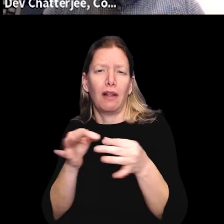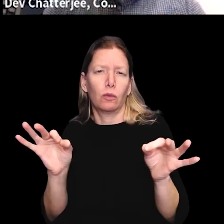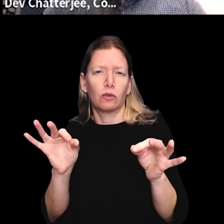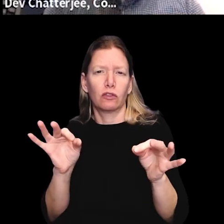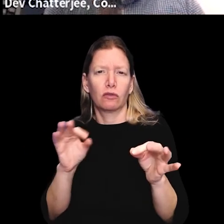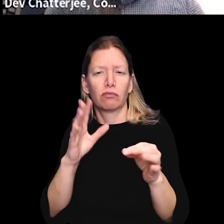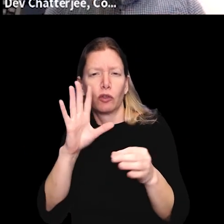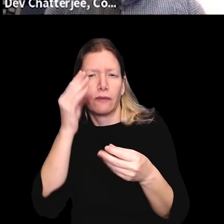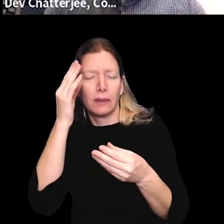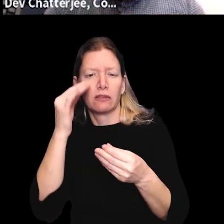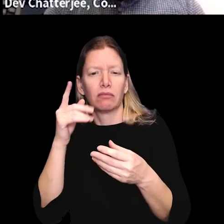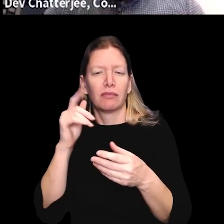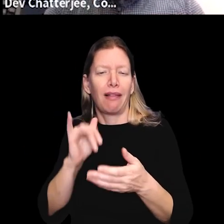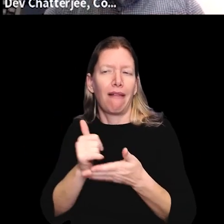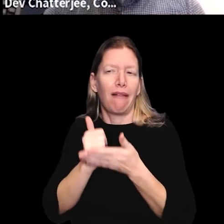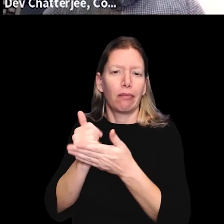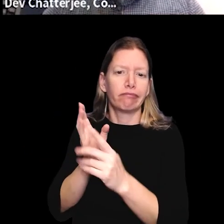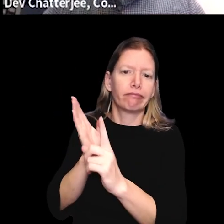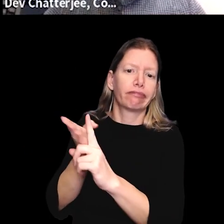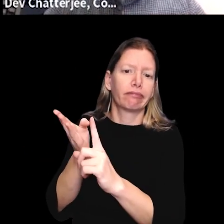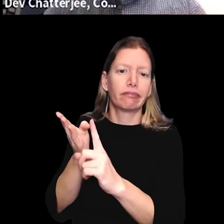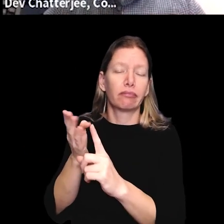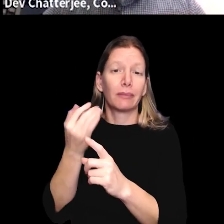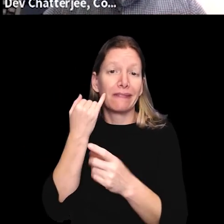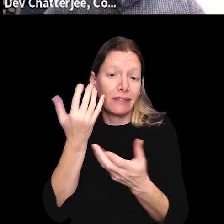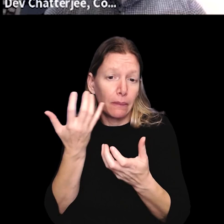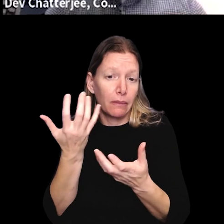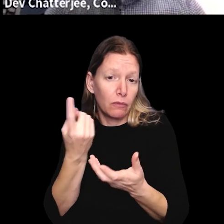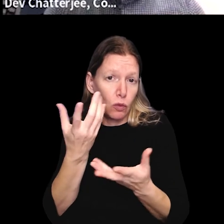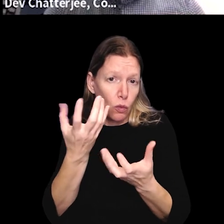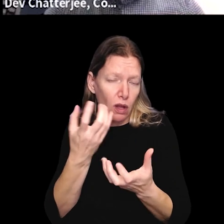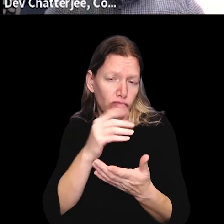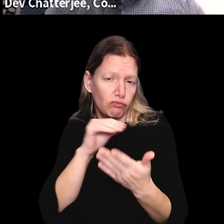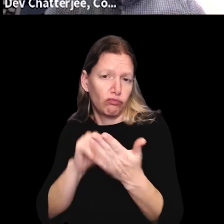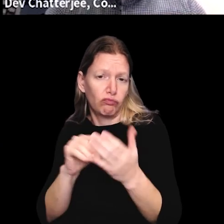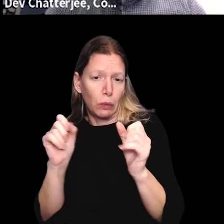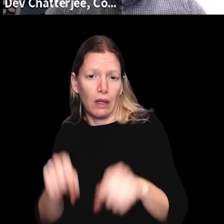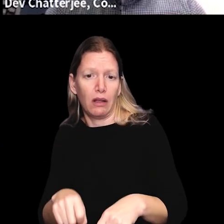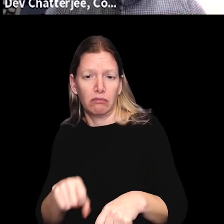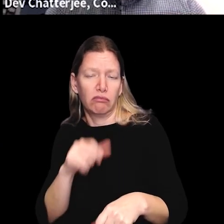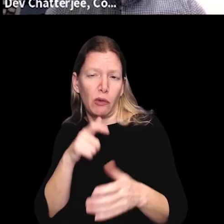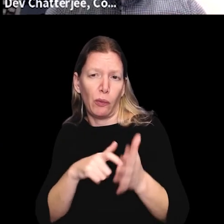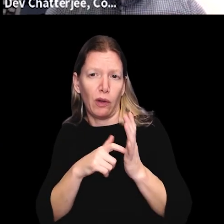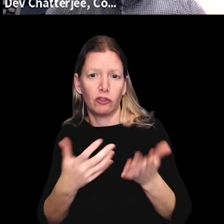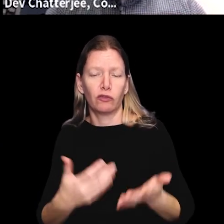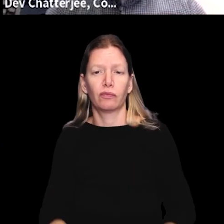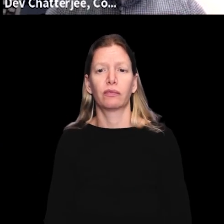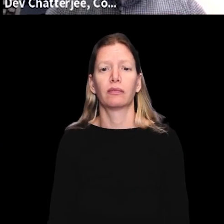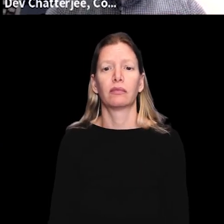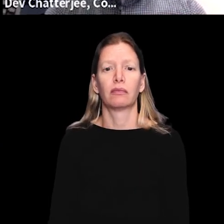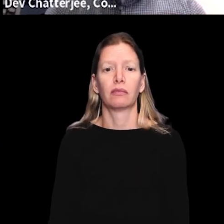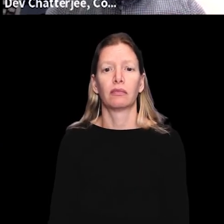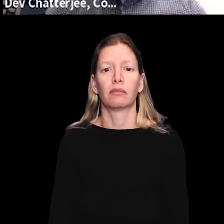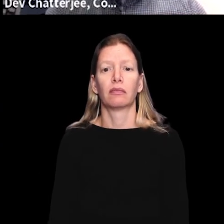more effective to use more personal language. So if there's something that you wanted to incorporate, you can add that in at this step as well.